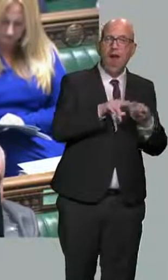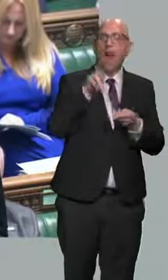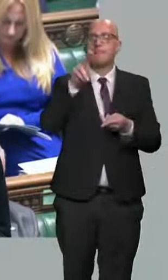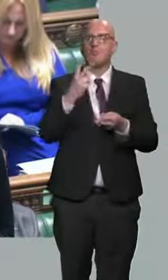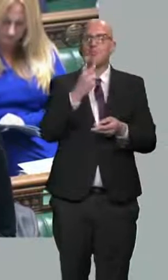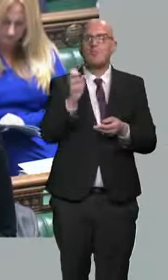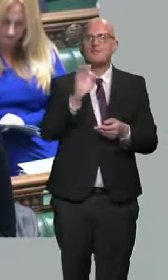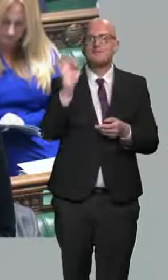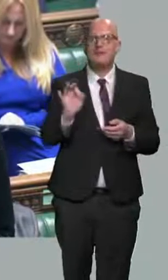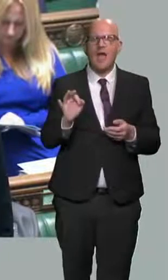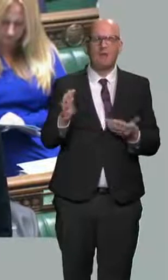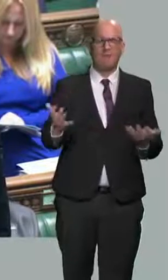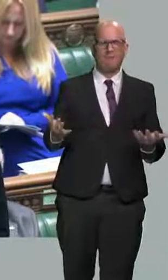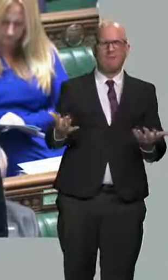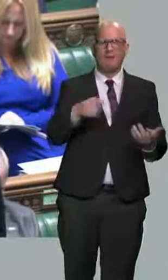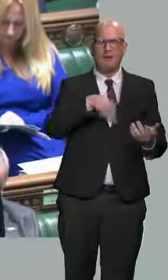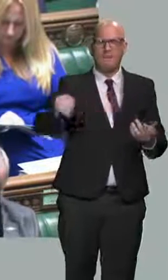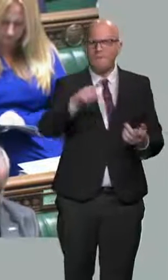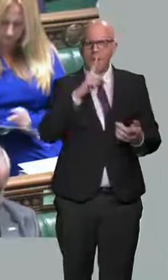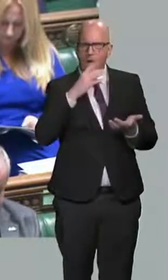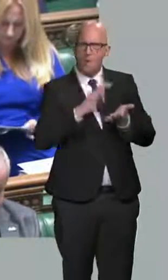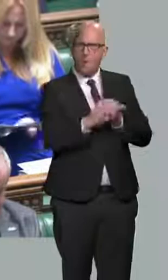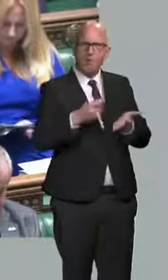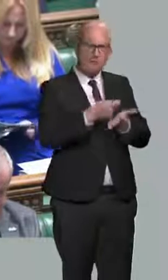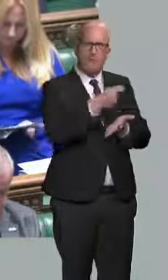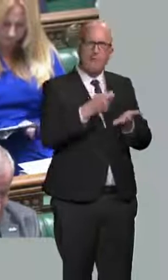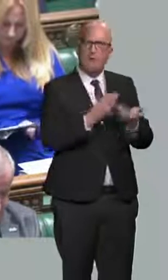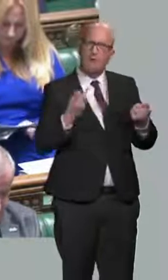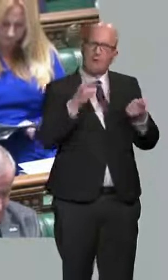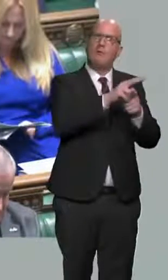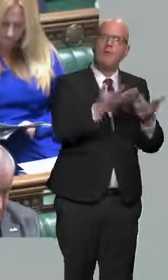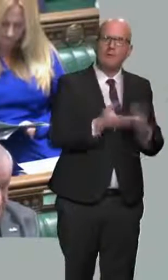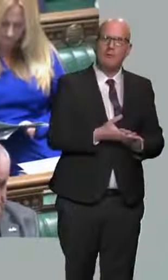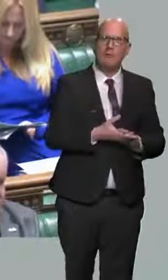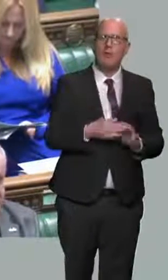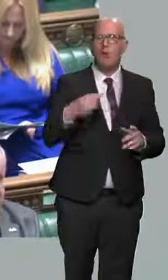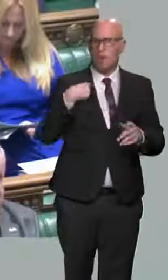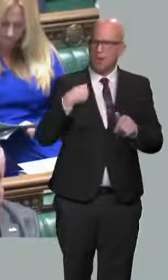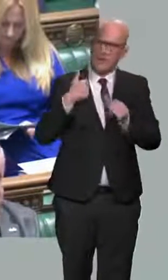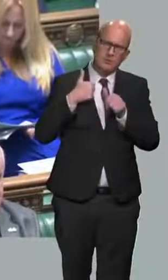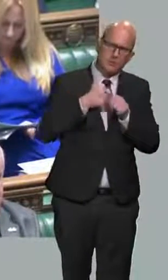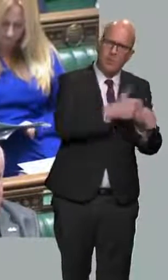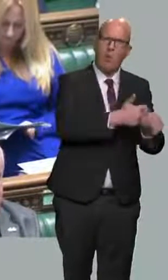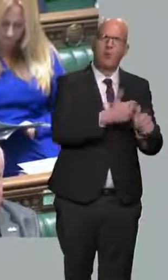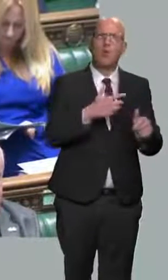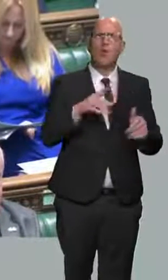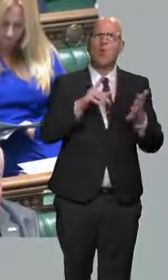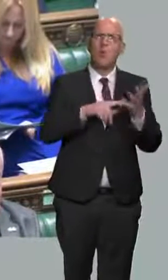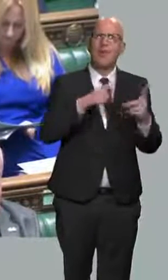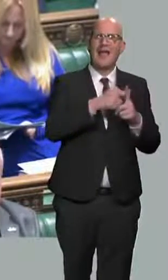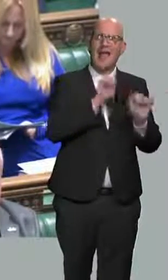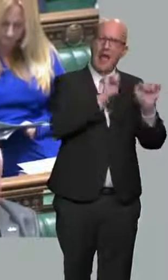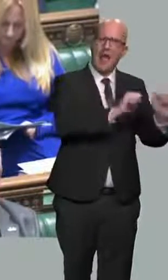pockets. We in these benches called for this cut before the Chancellor brought it in, and we support the UK Hospitality's VATs Enough campaign.